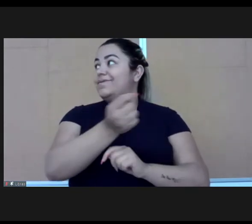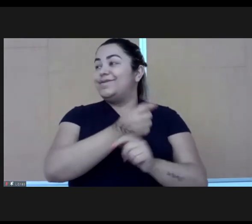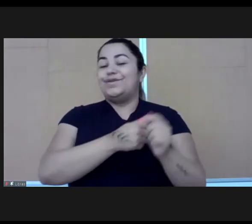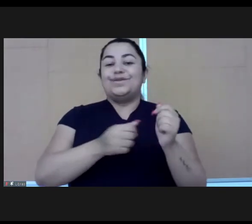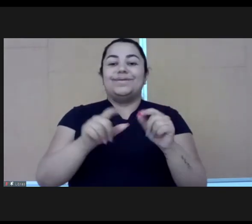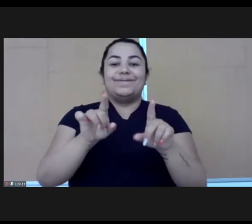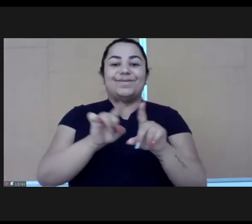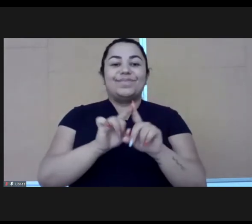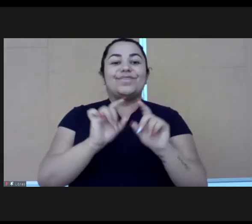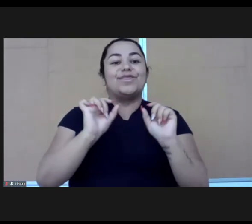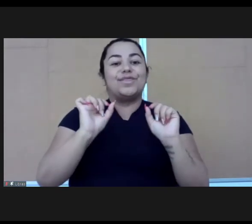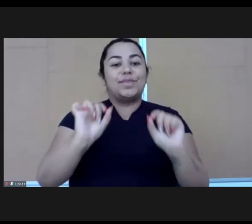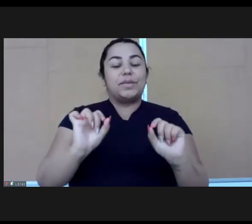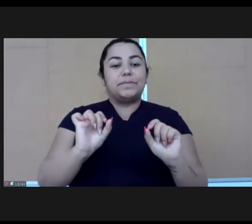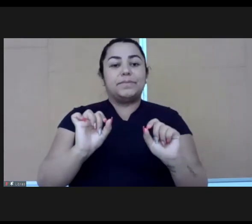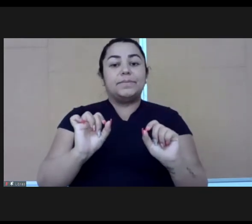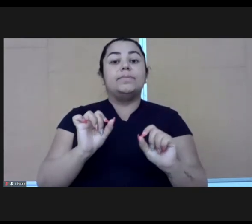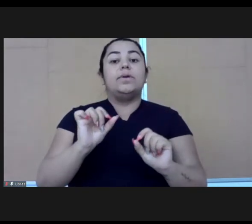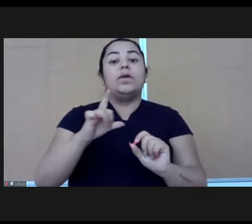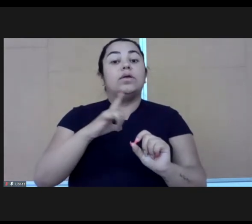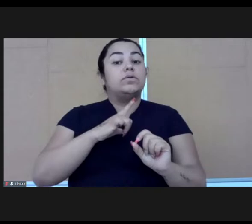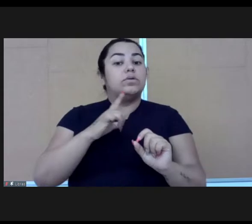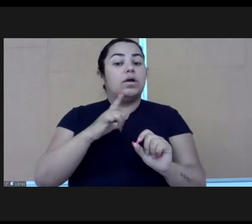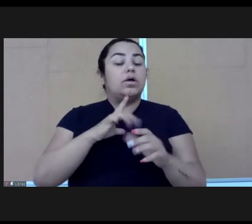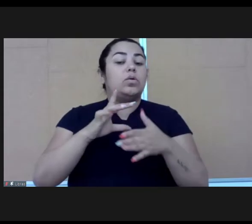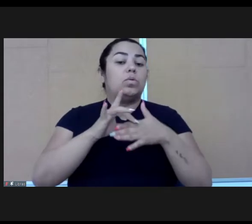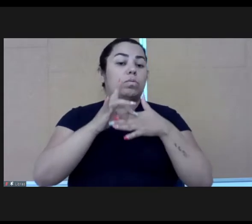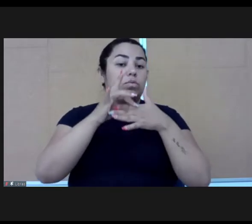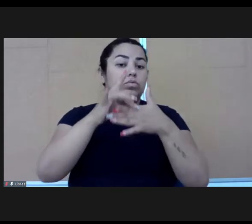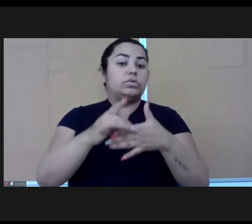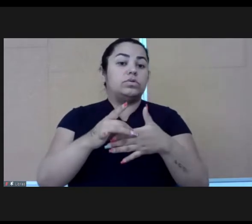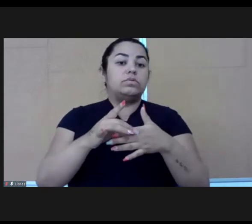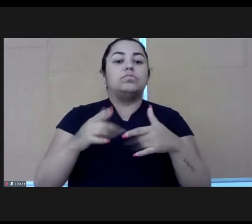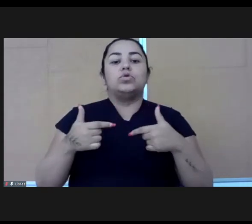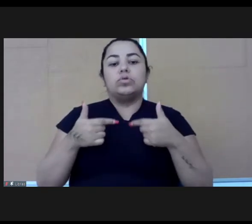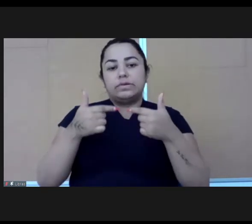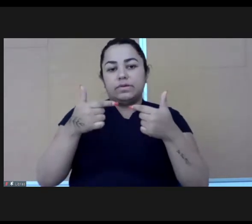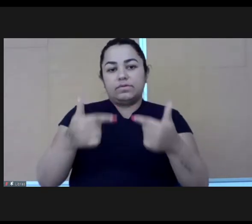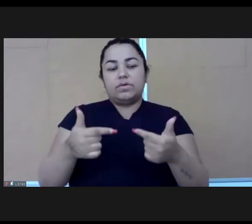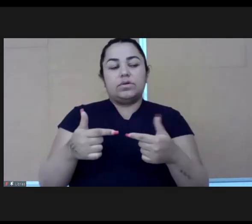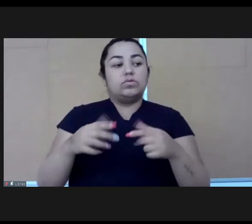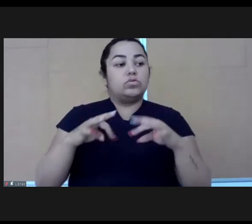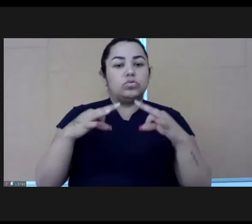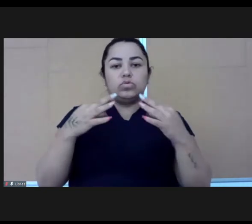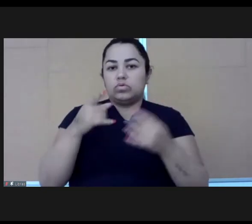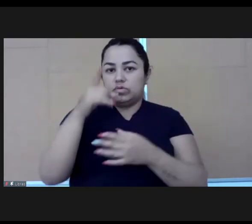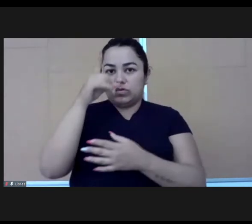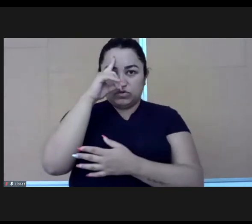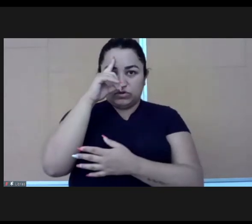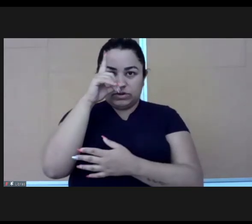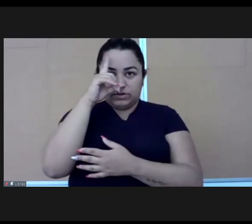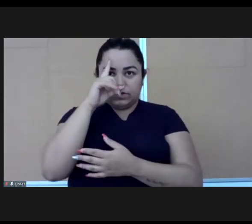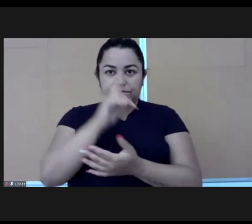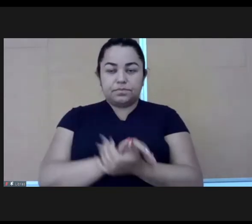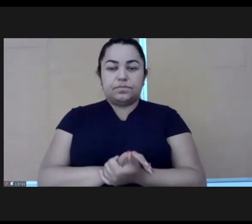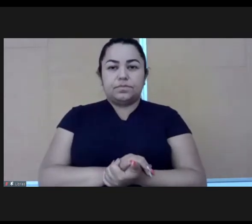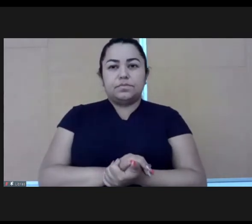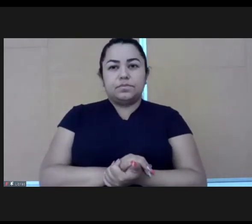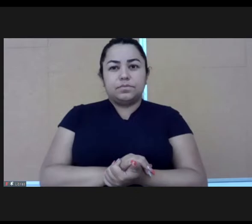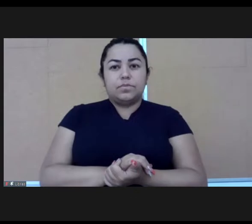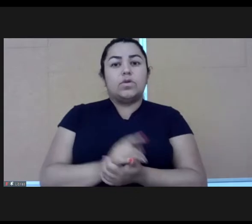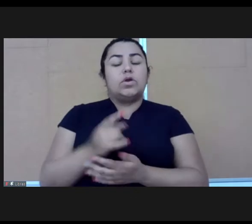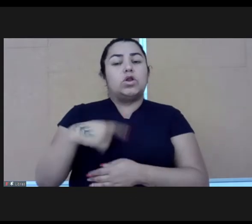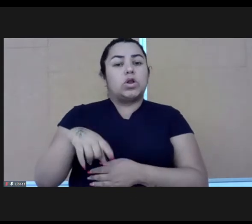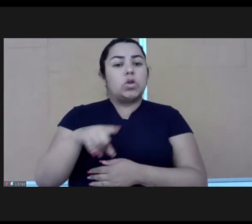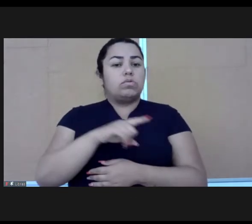really be challenged from time to time. Go on to the days where we look at the people we lead and we throw our frustrations